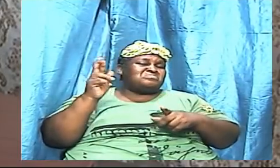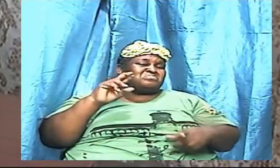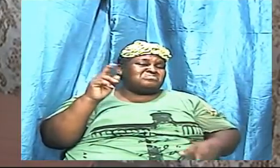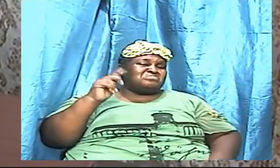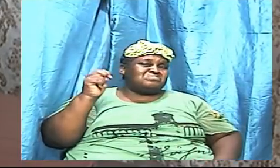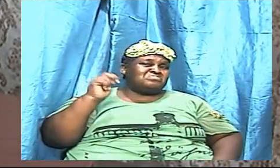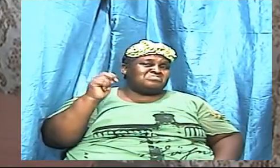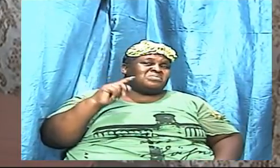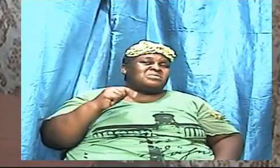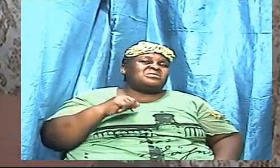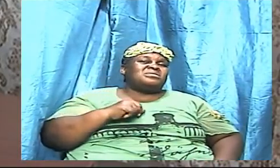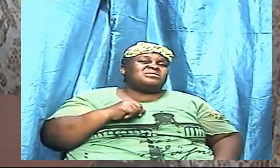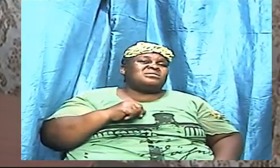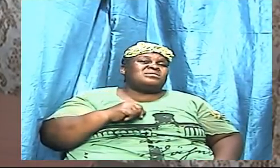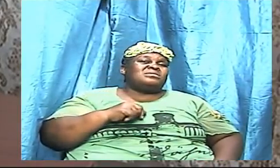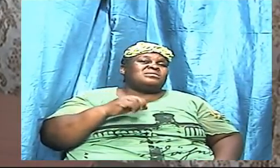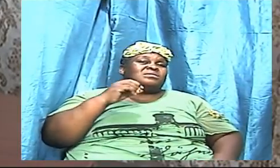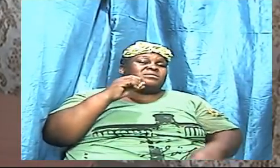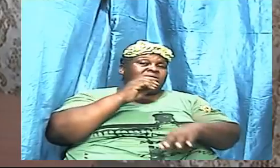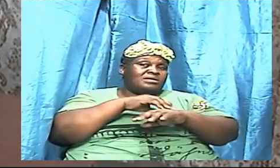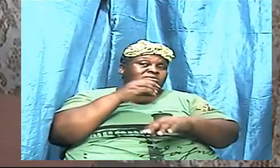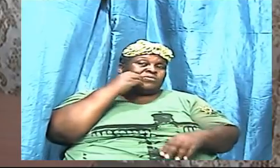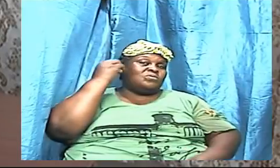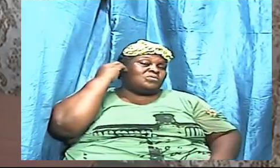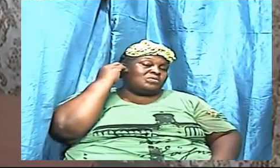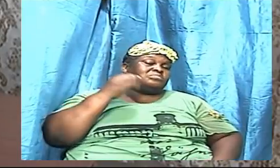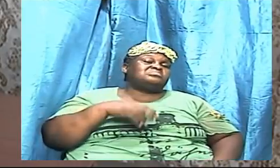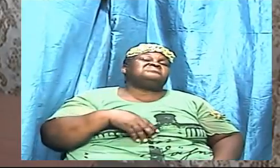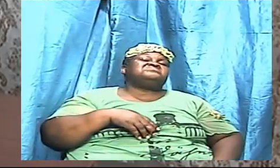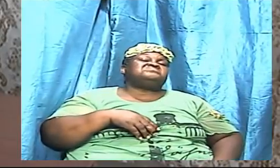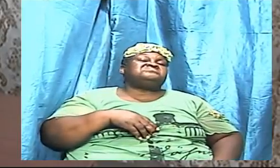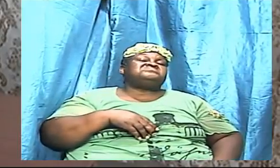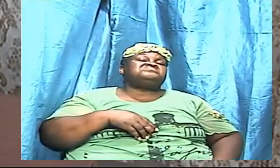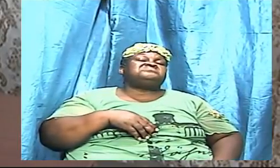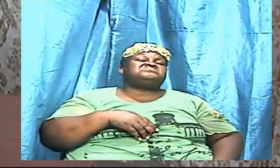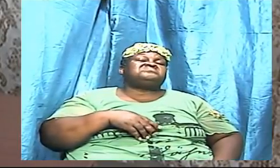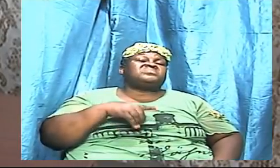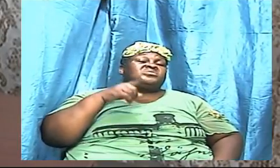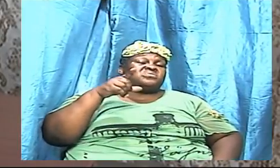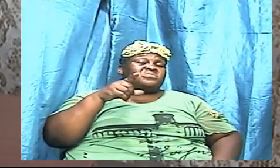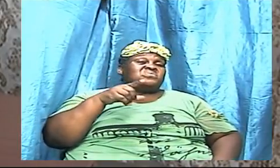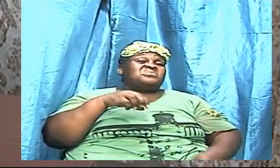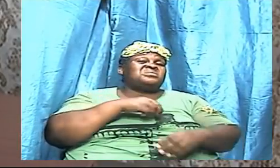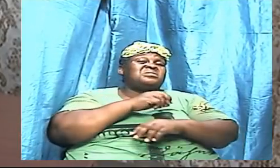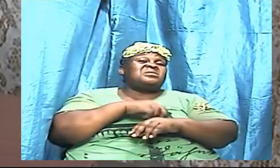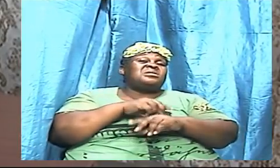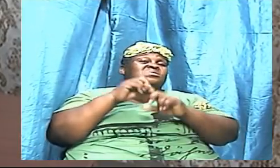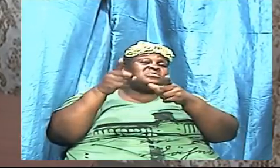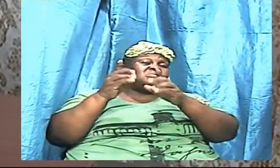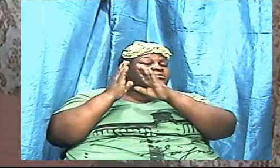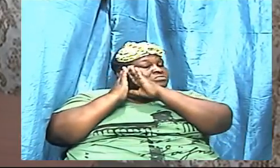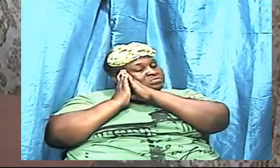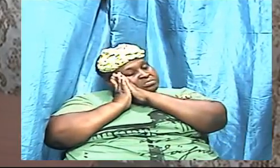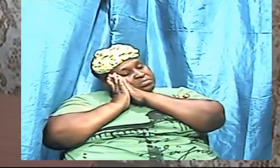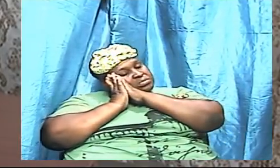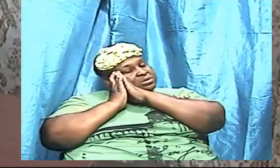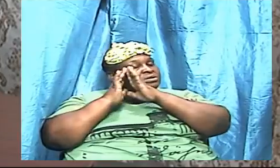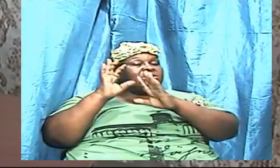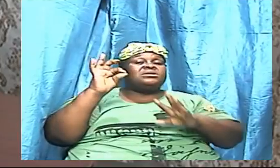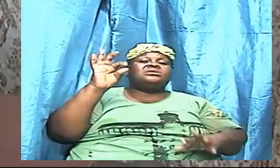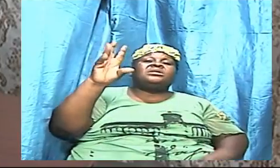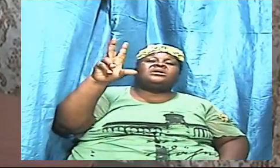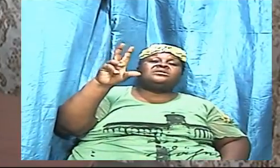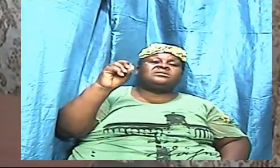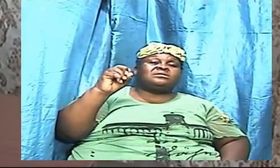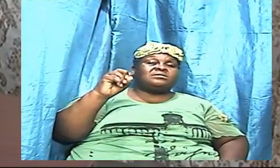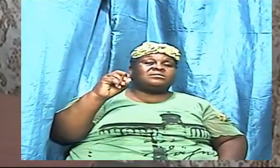if you're at home and you normally would have gone to bed at 930 then we will ask